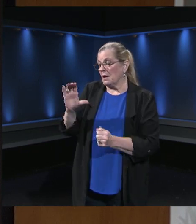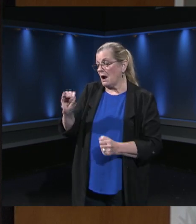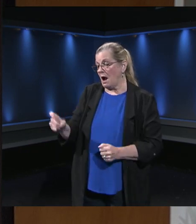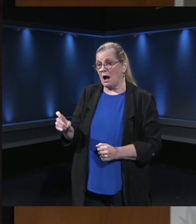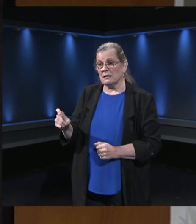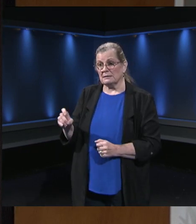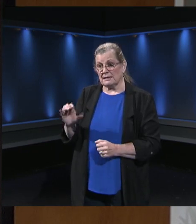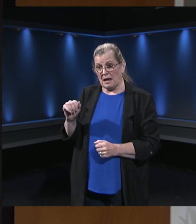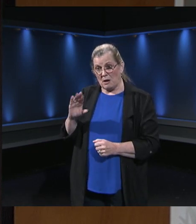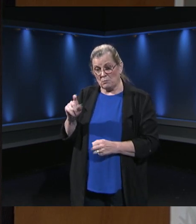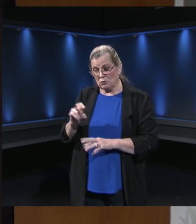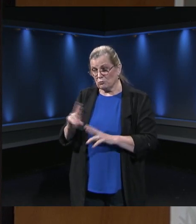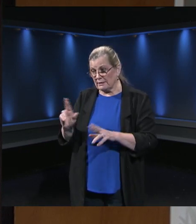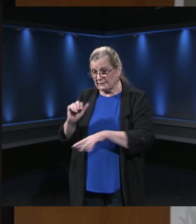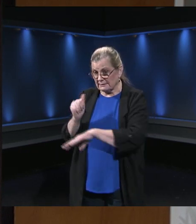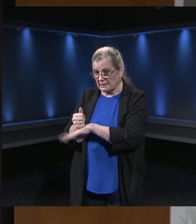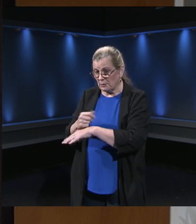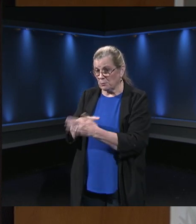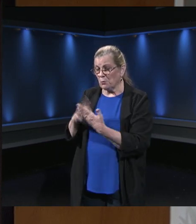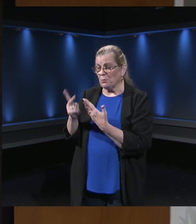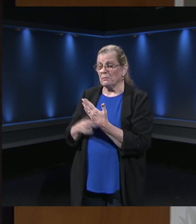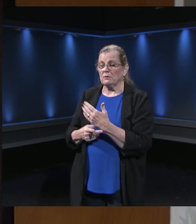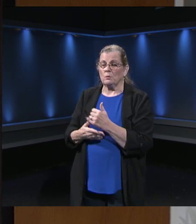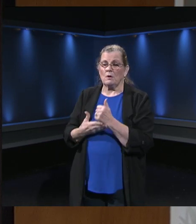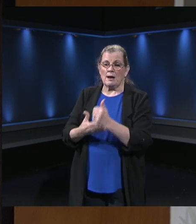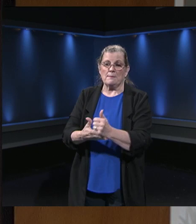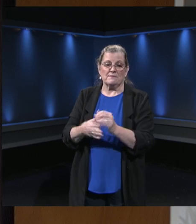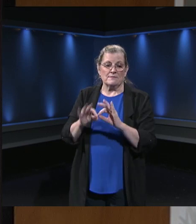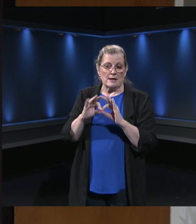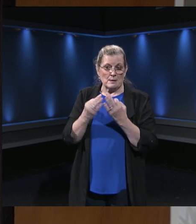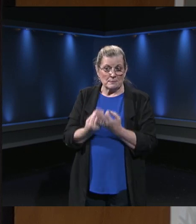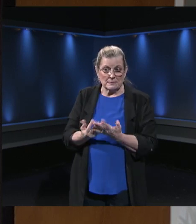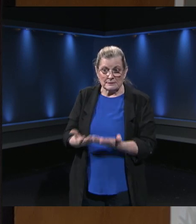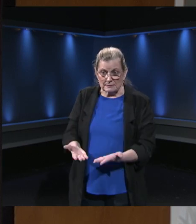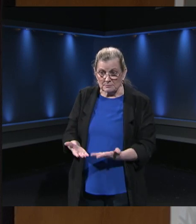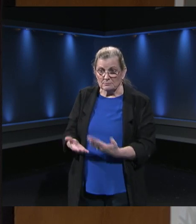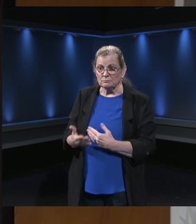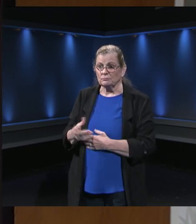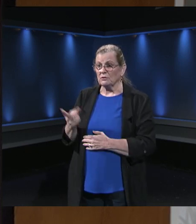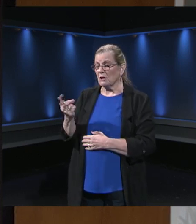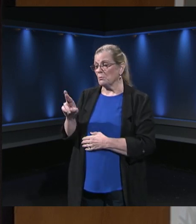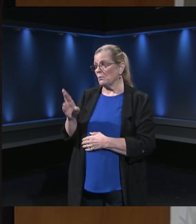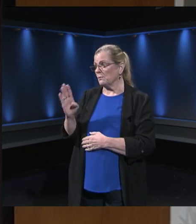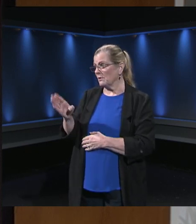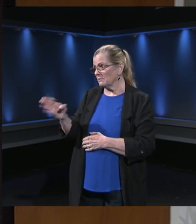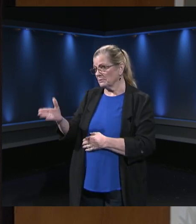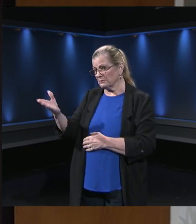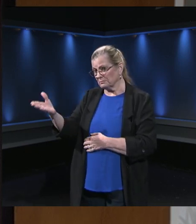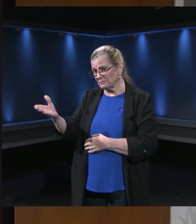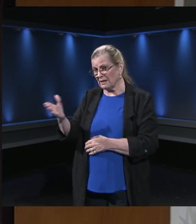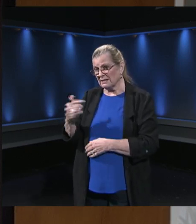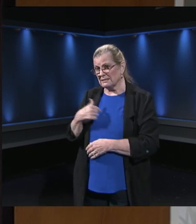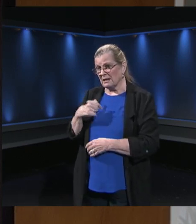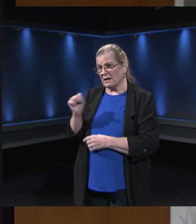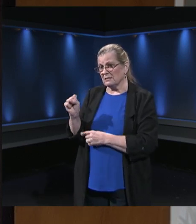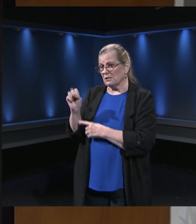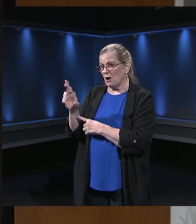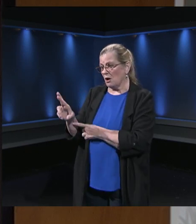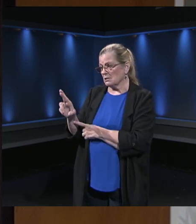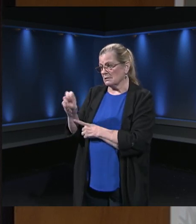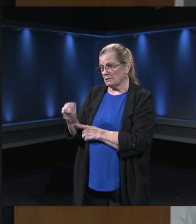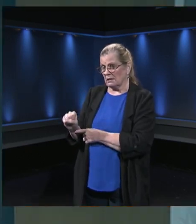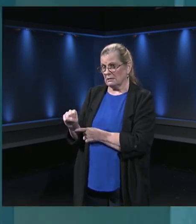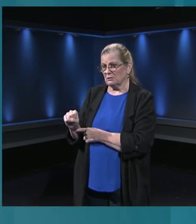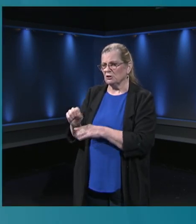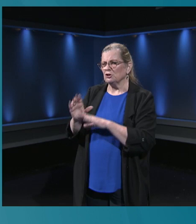help with that, we'll be willing to help you. And then, Dr. Braben, you mentioned about SRS, which is our child care partnership